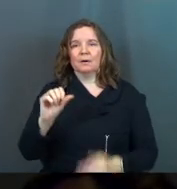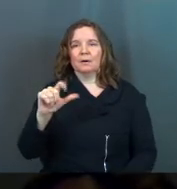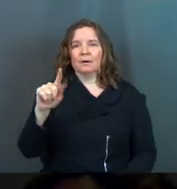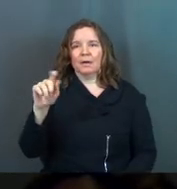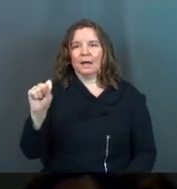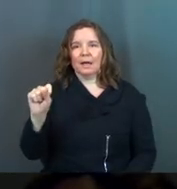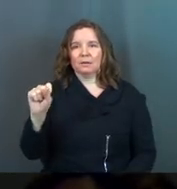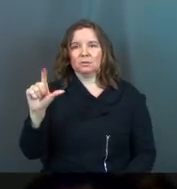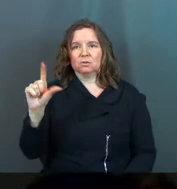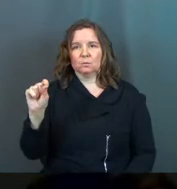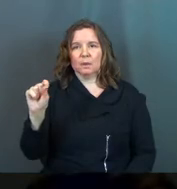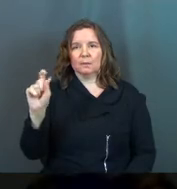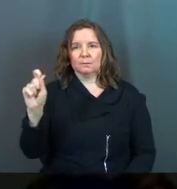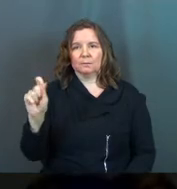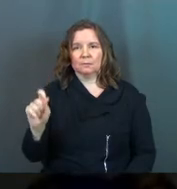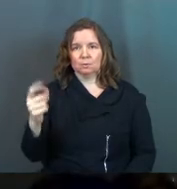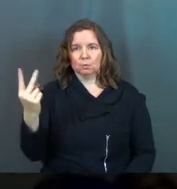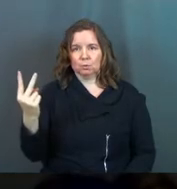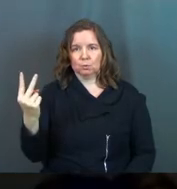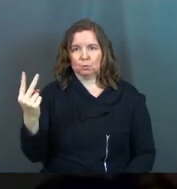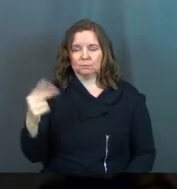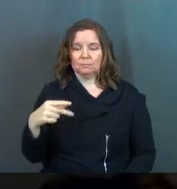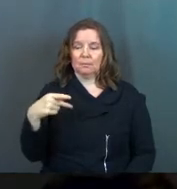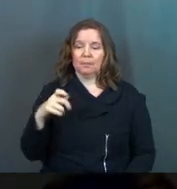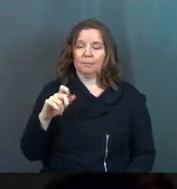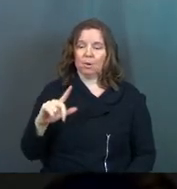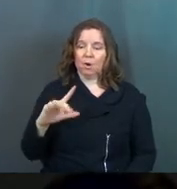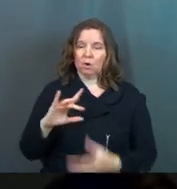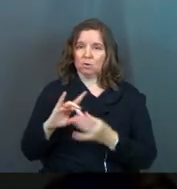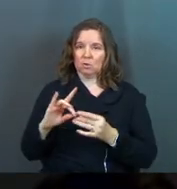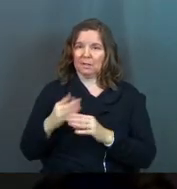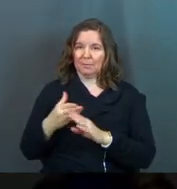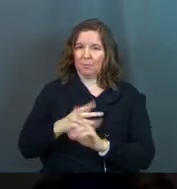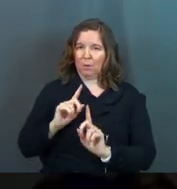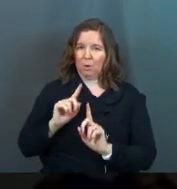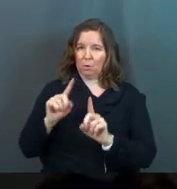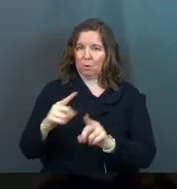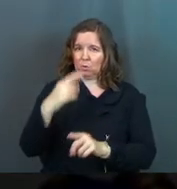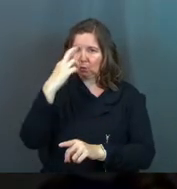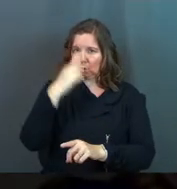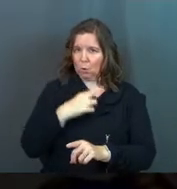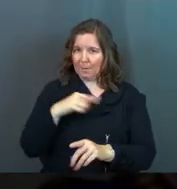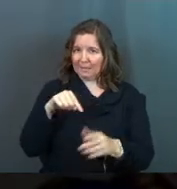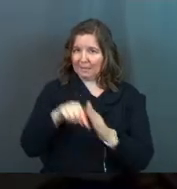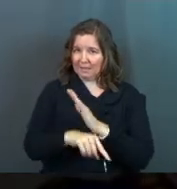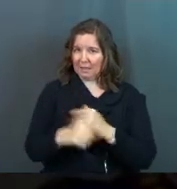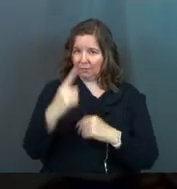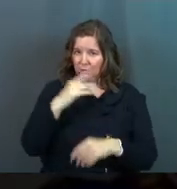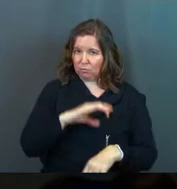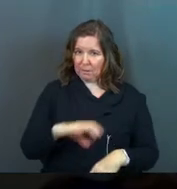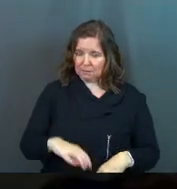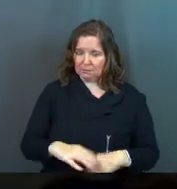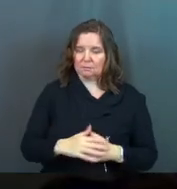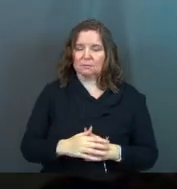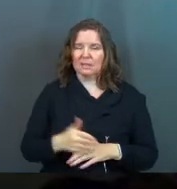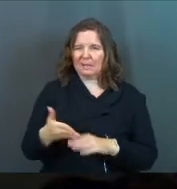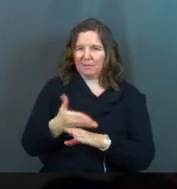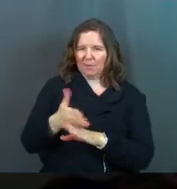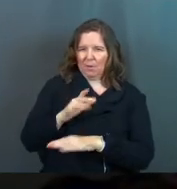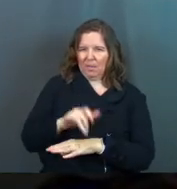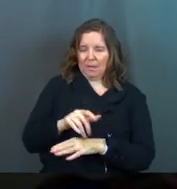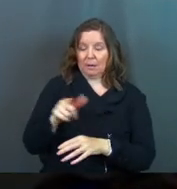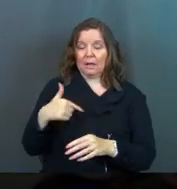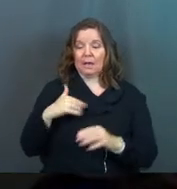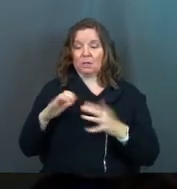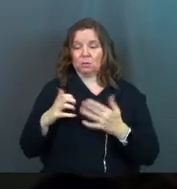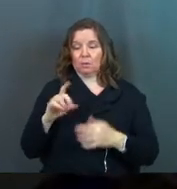Look at this. This is Paul talking. It's right before Paul goes to Rome and he's martyred for the sake of Christ. And he's